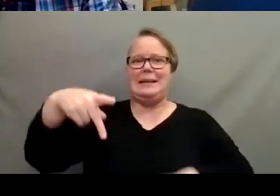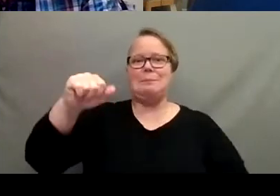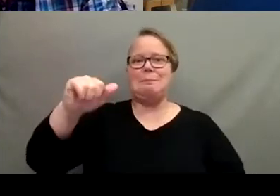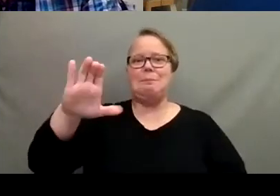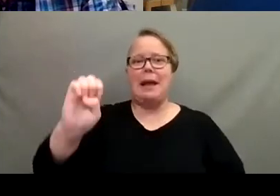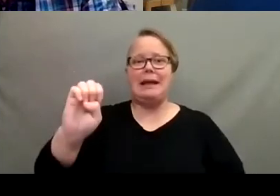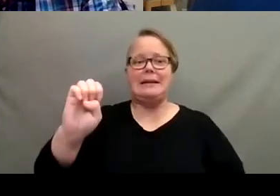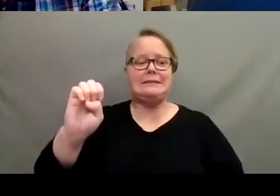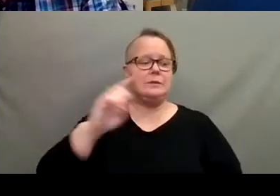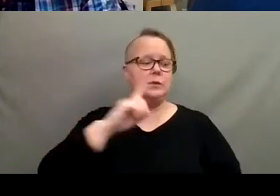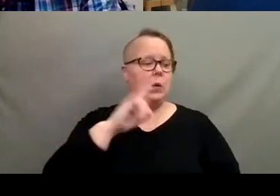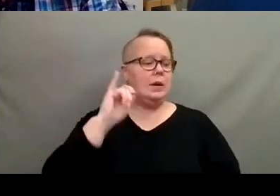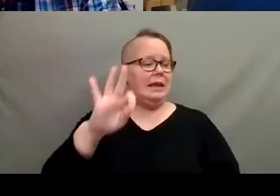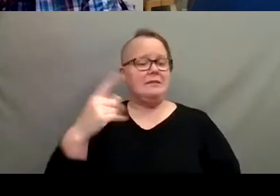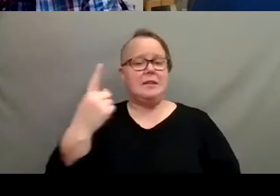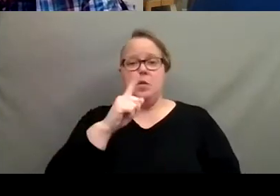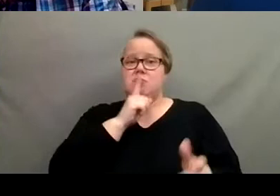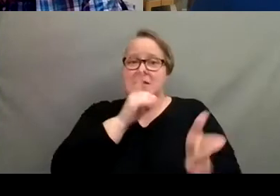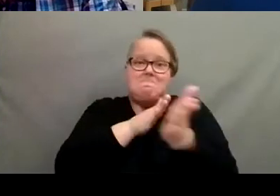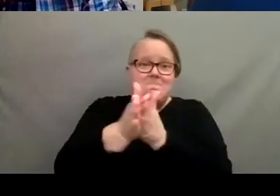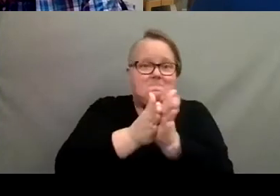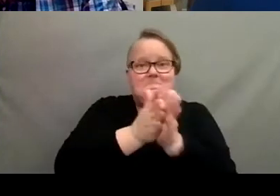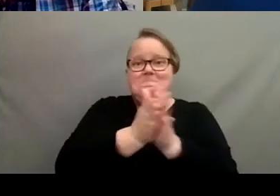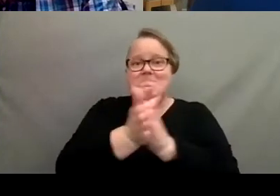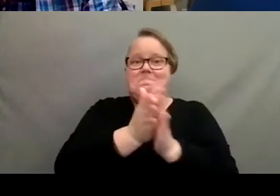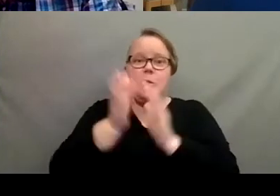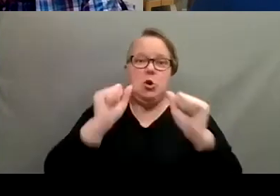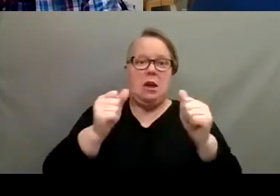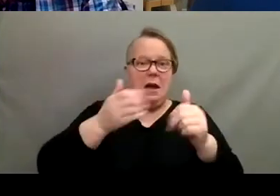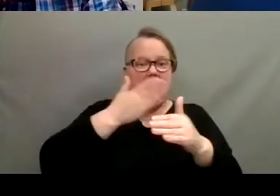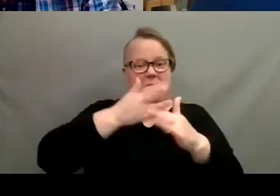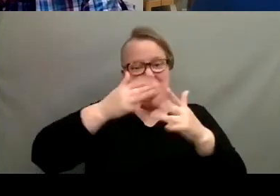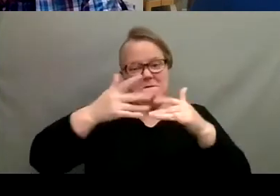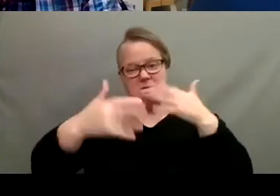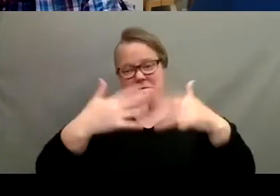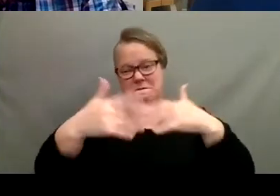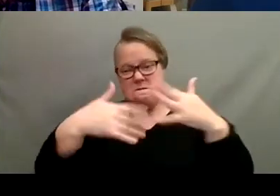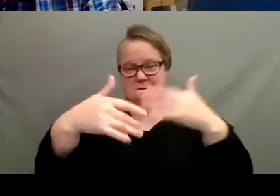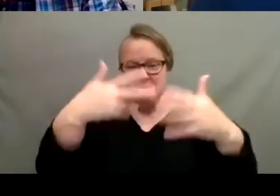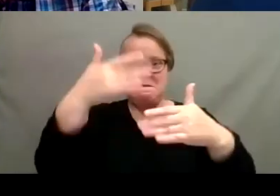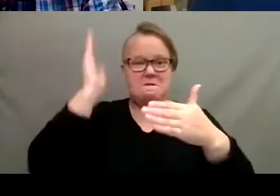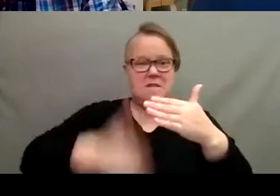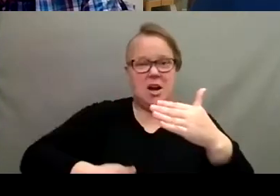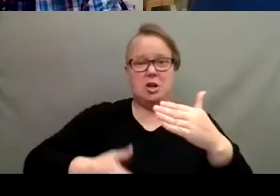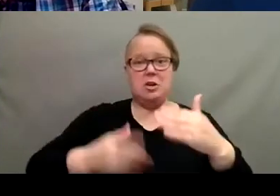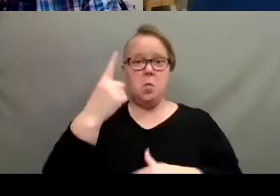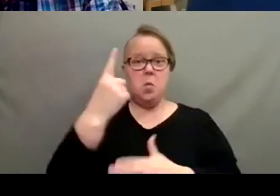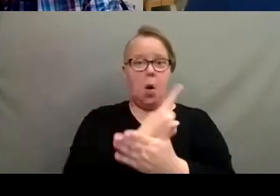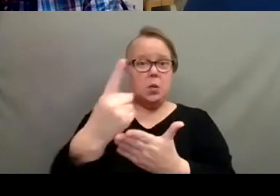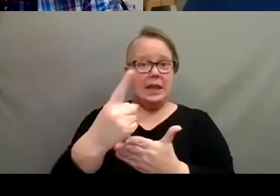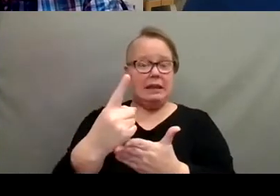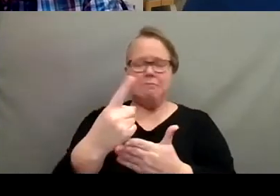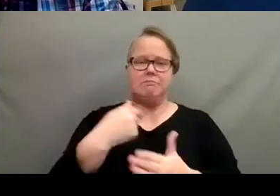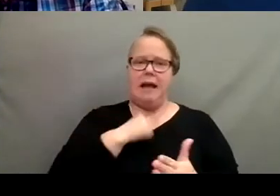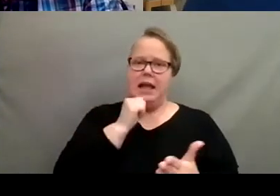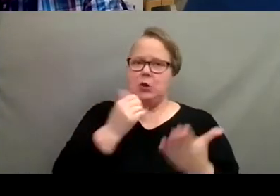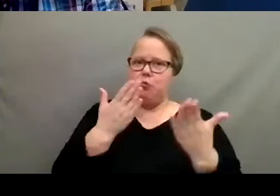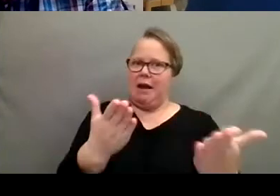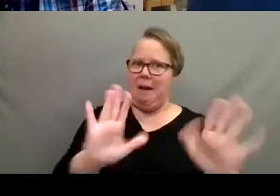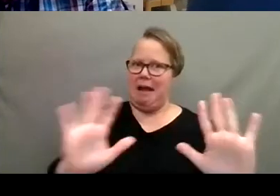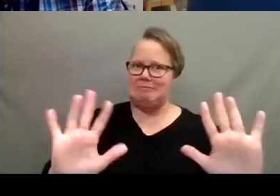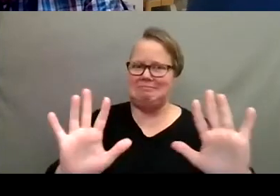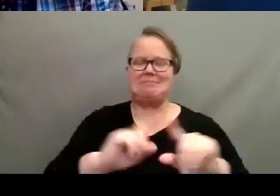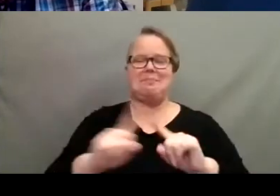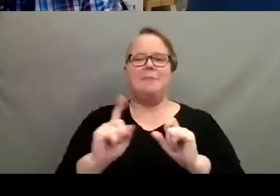to. So if someone is really gung-ho, you could complete master gardener training in a week. If you really wanted to, I wouldn't recommend that, but,